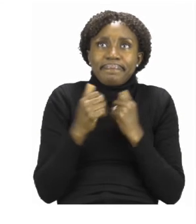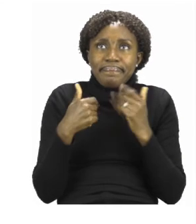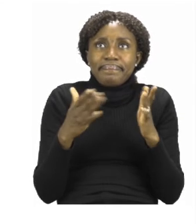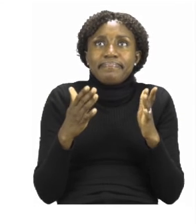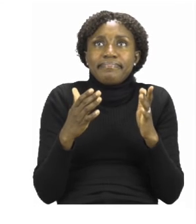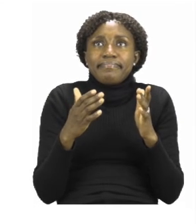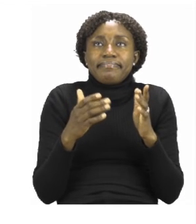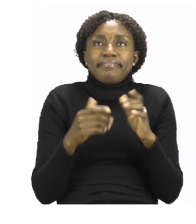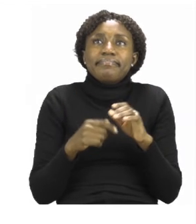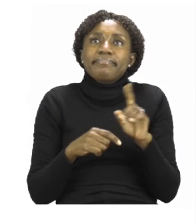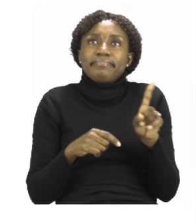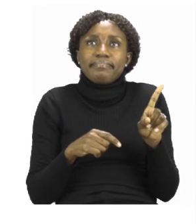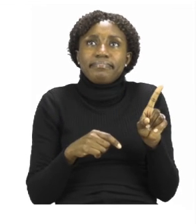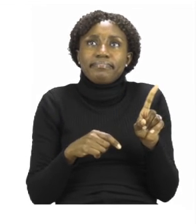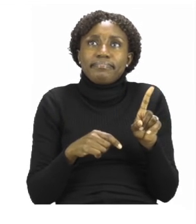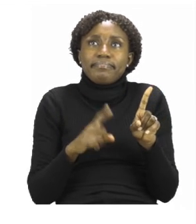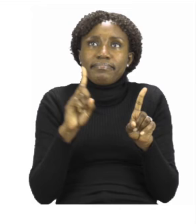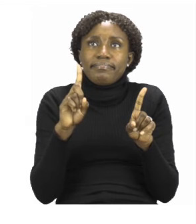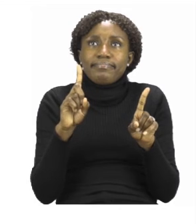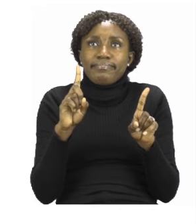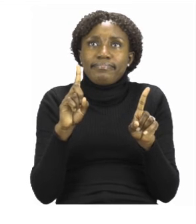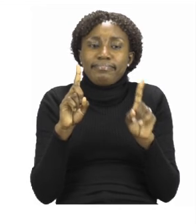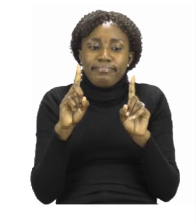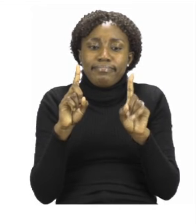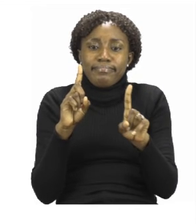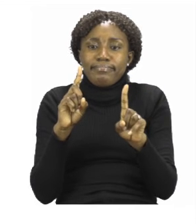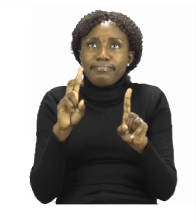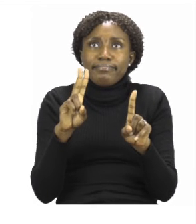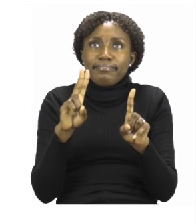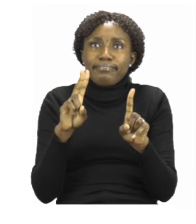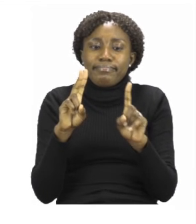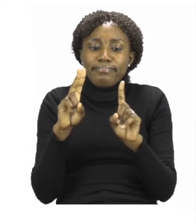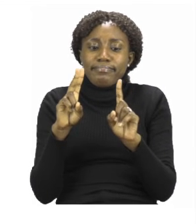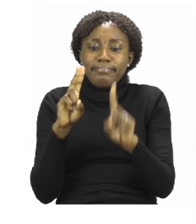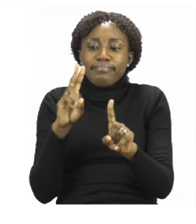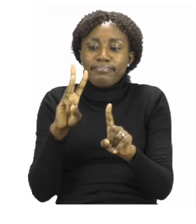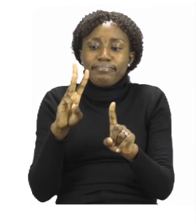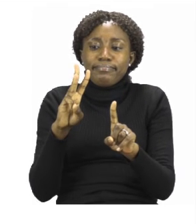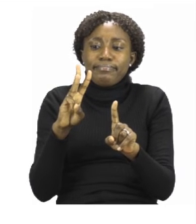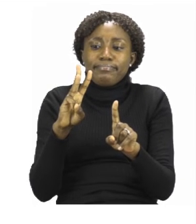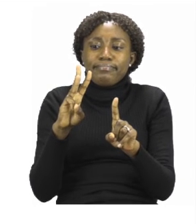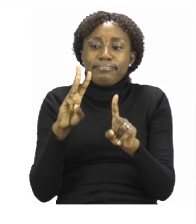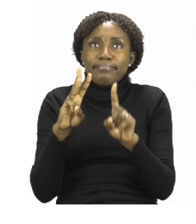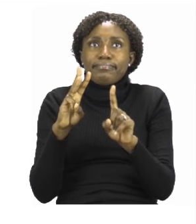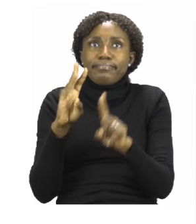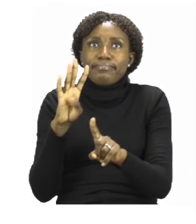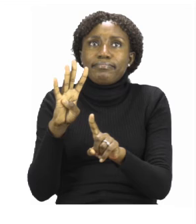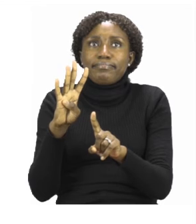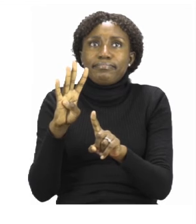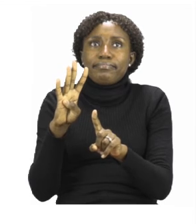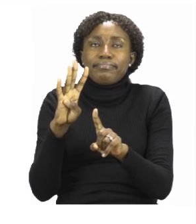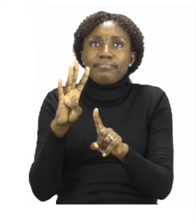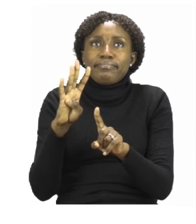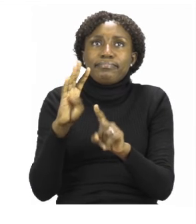together. One, two, three, four. One